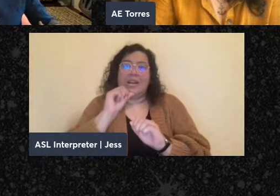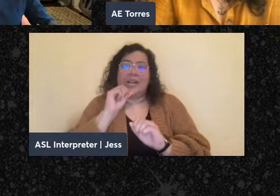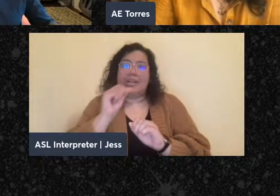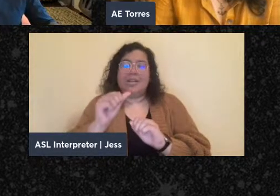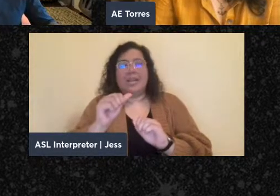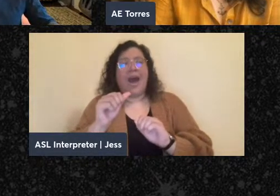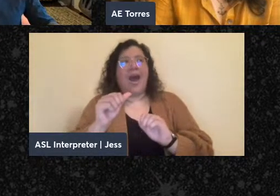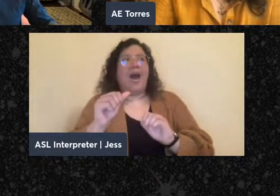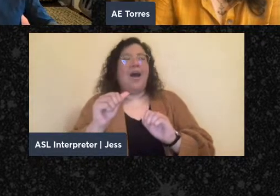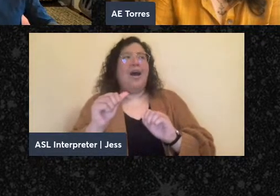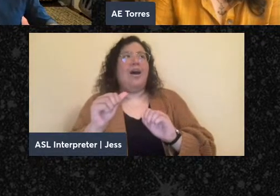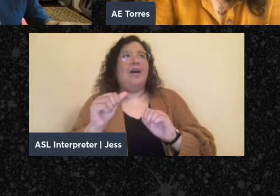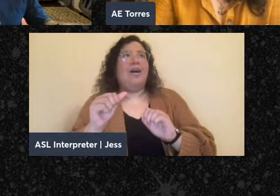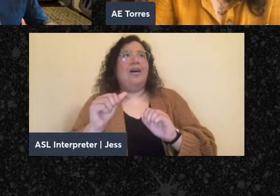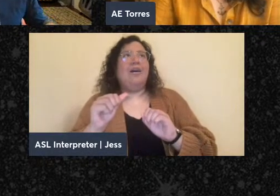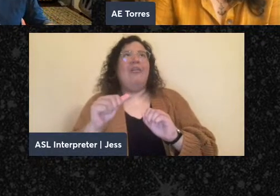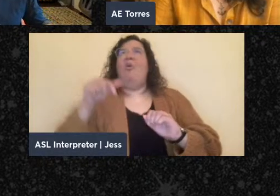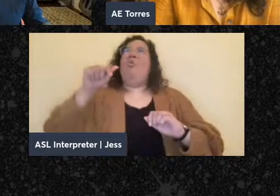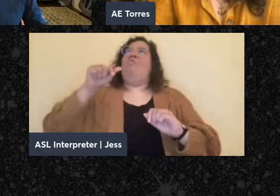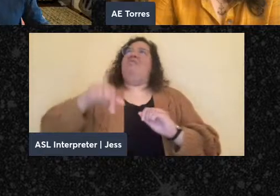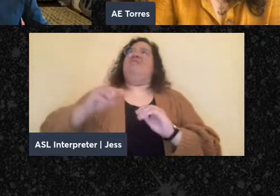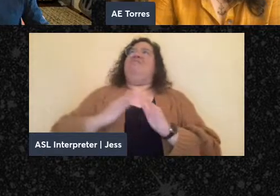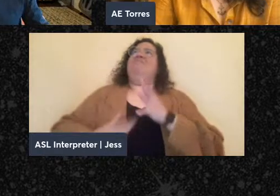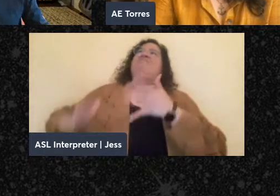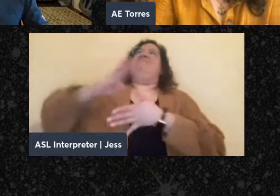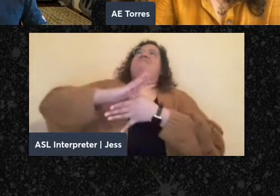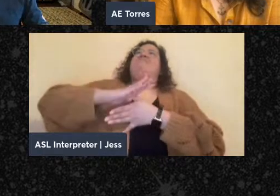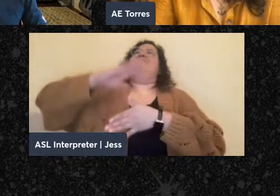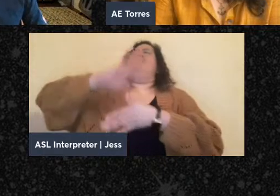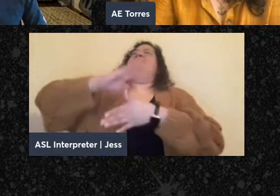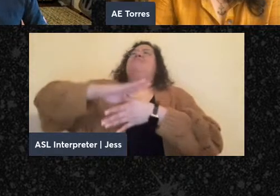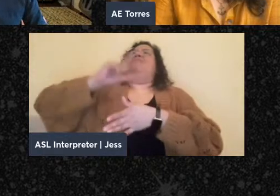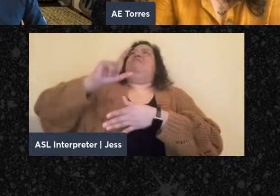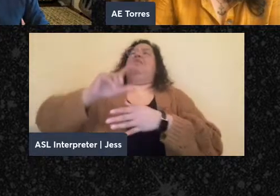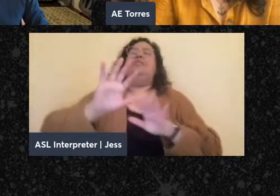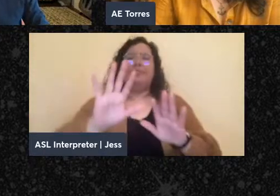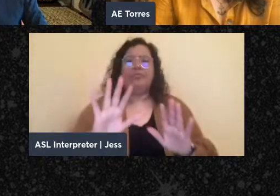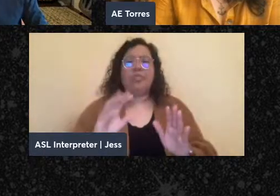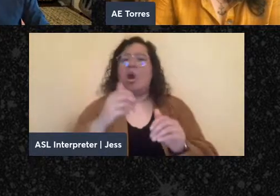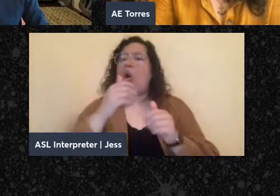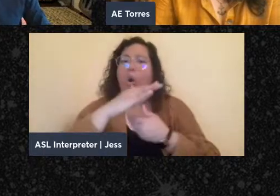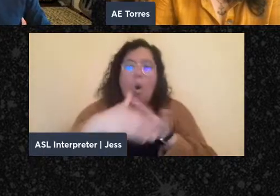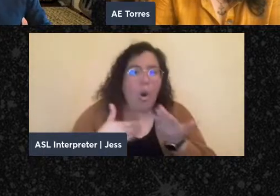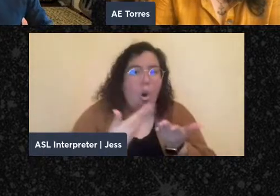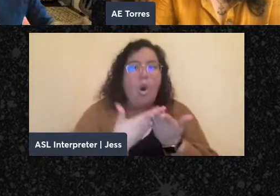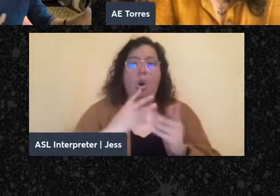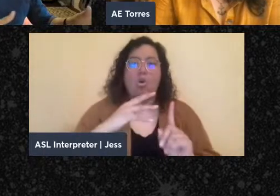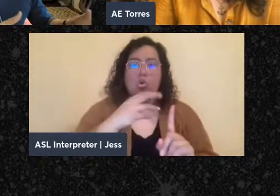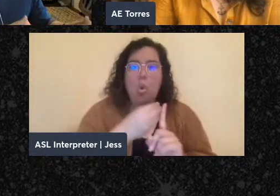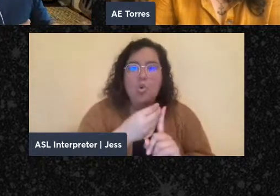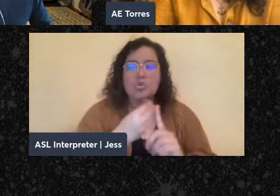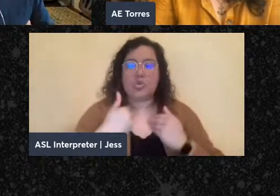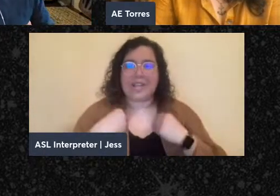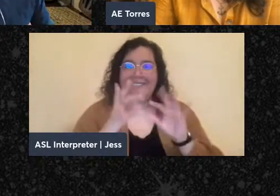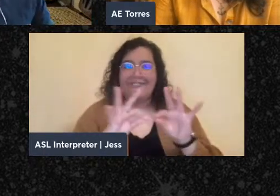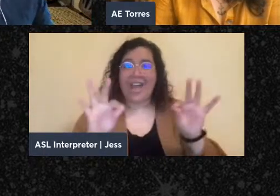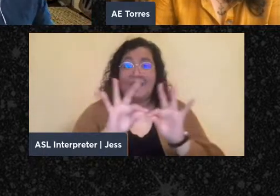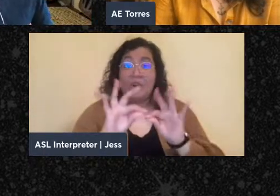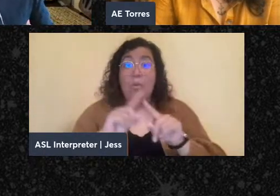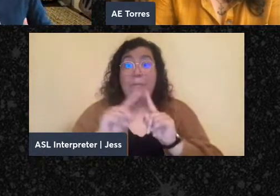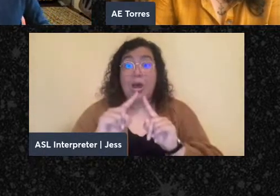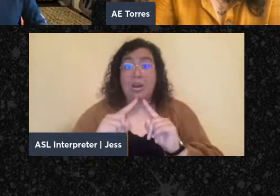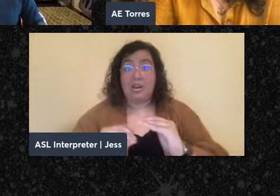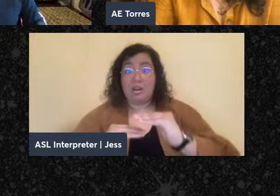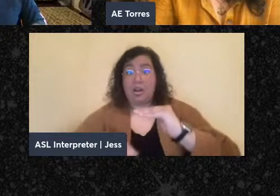not, all cultures have value, but none are better than another,